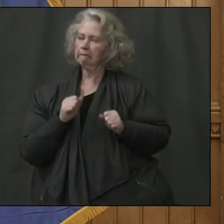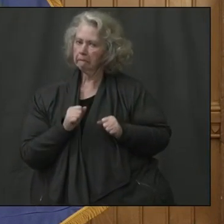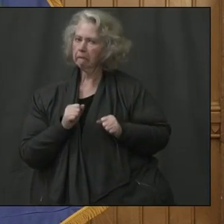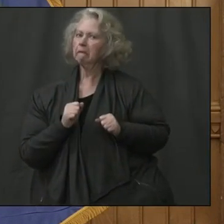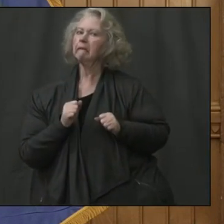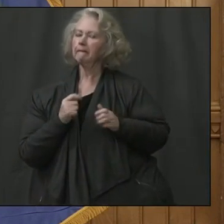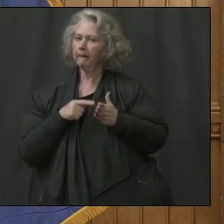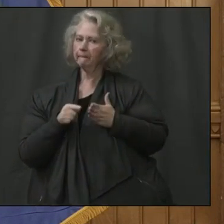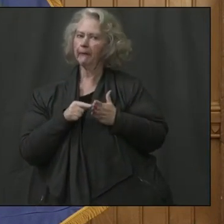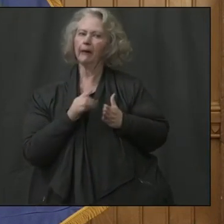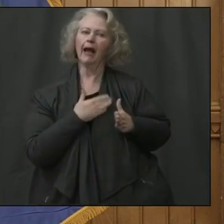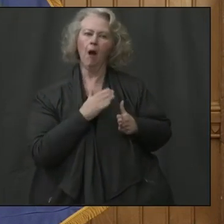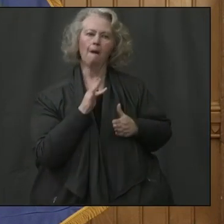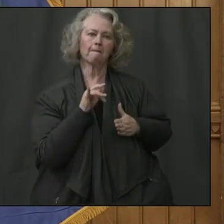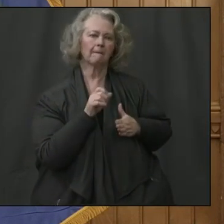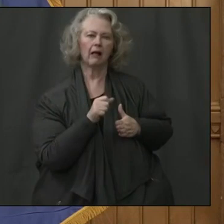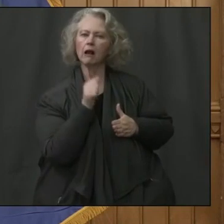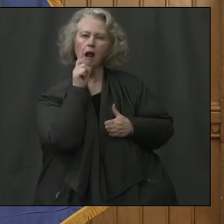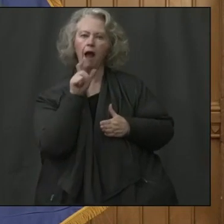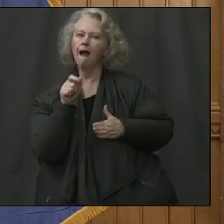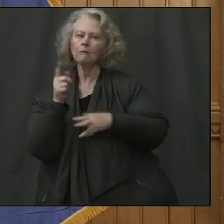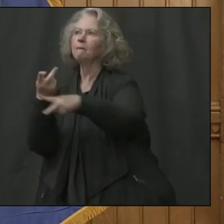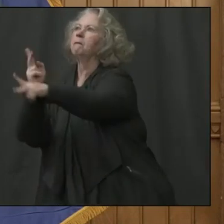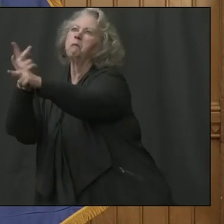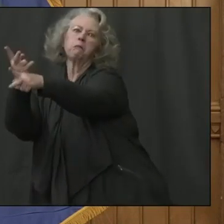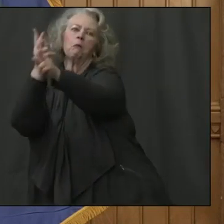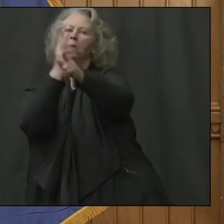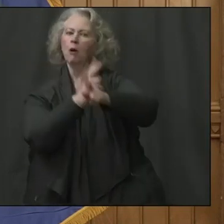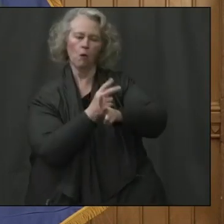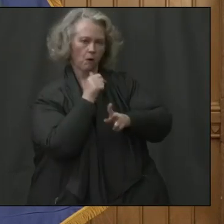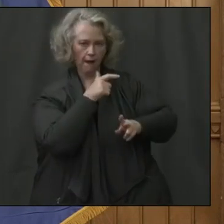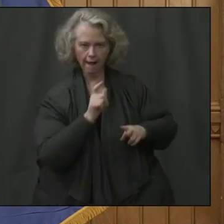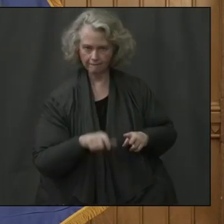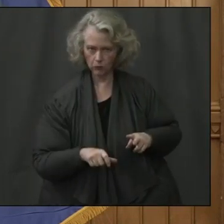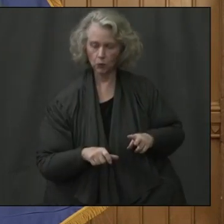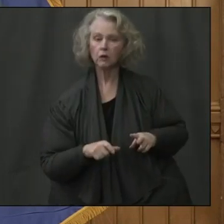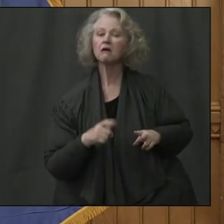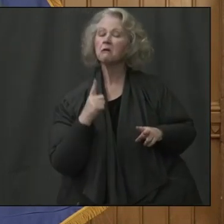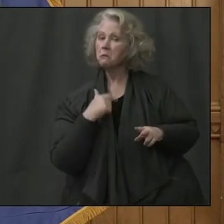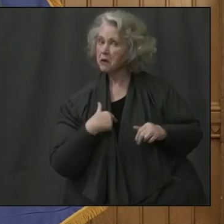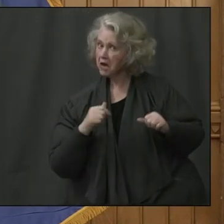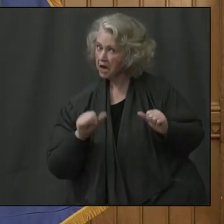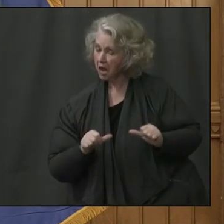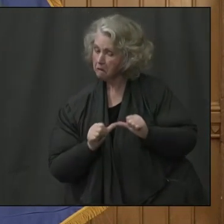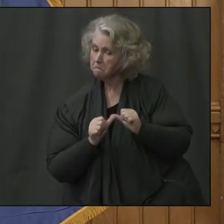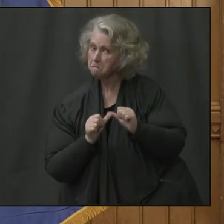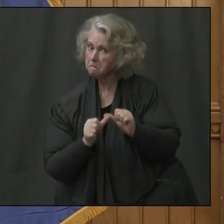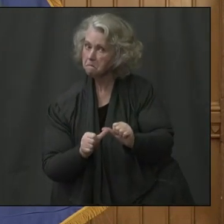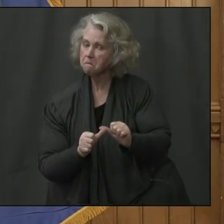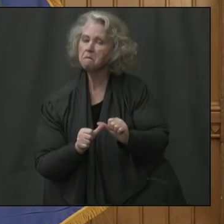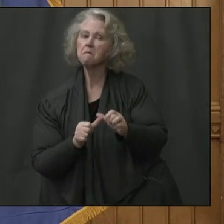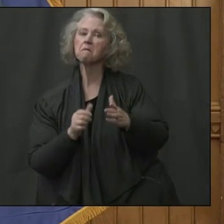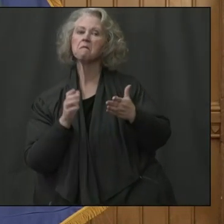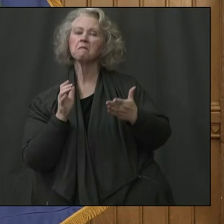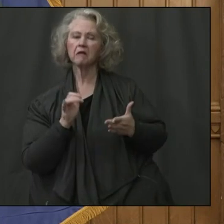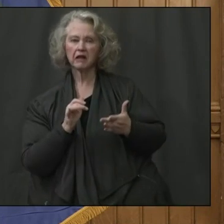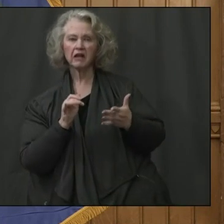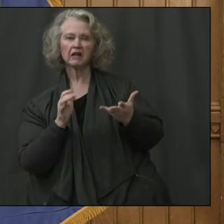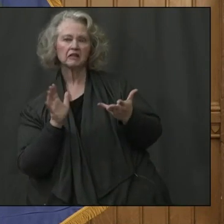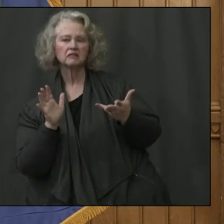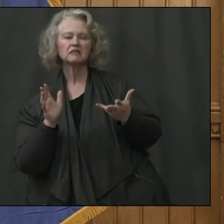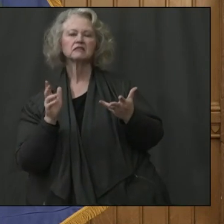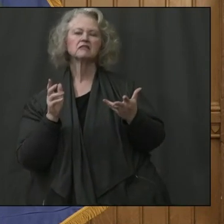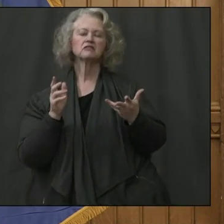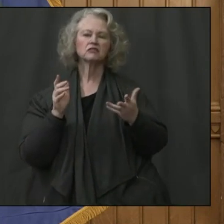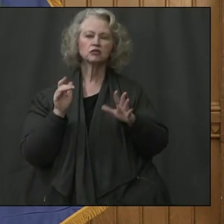term market. We have the wherewithal to be able to give, um, uh, many of you, um, a grace period in terms of paying your